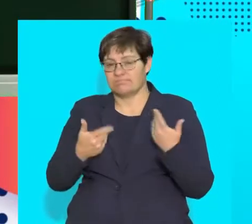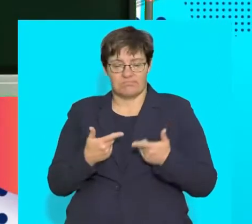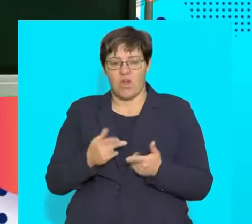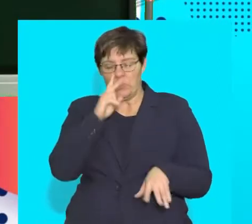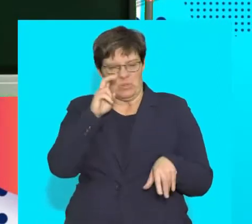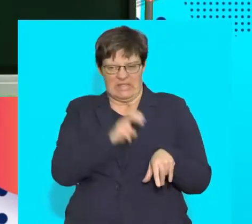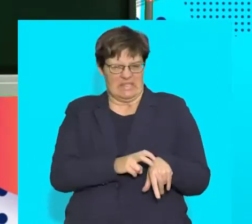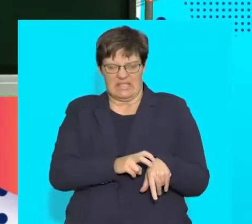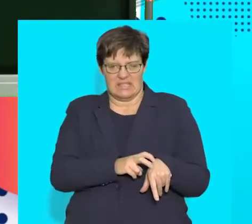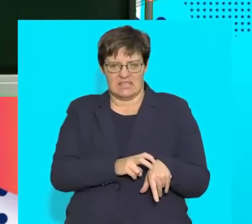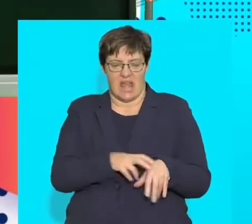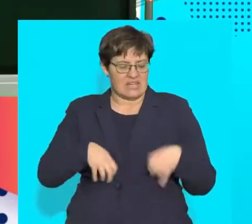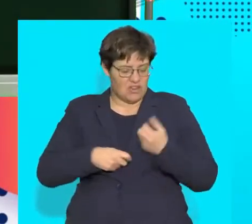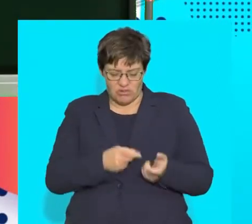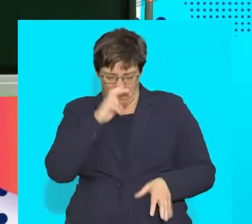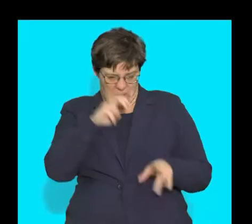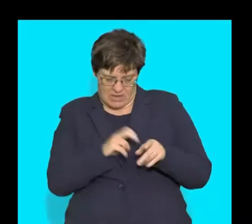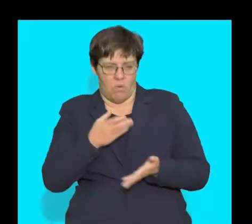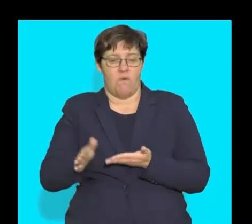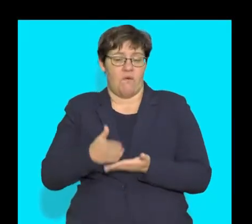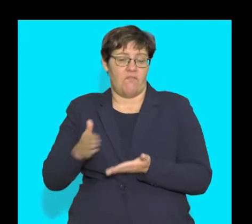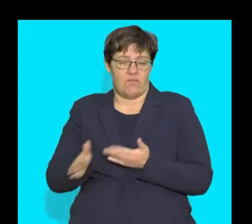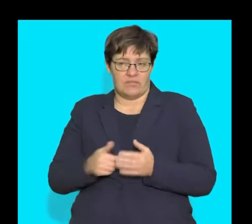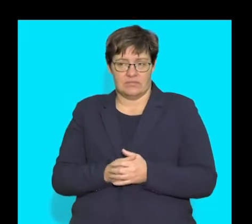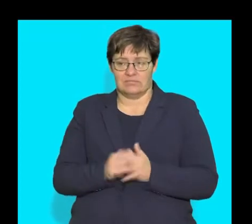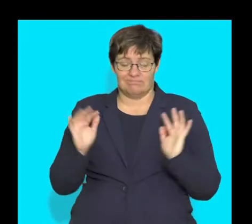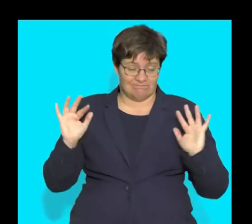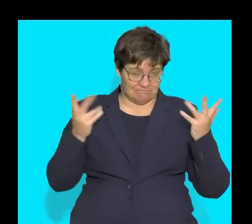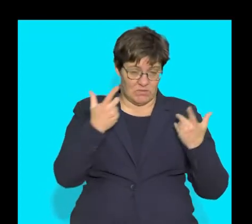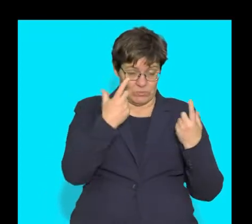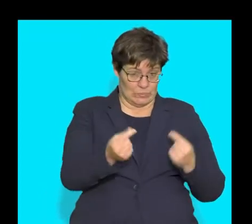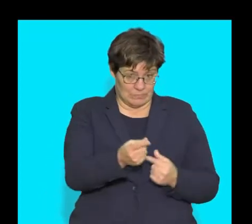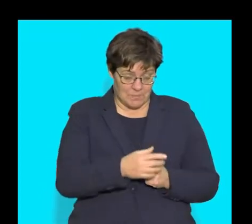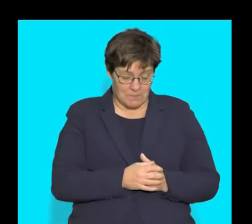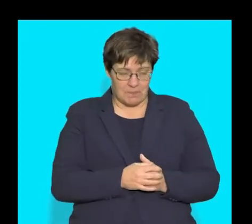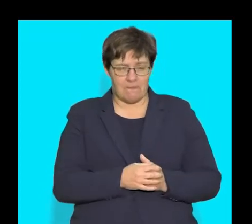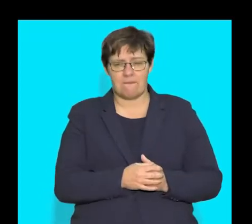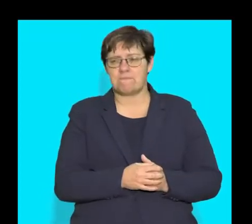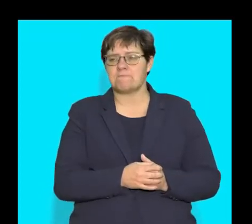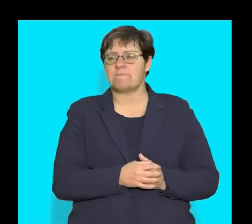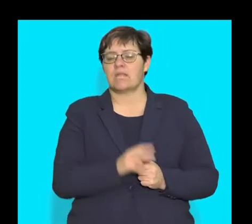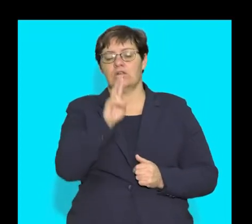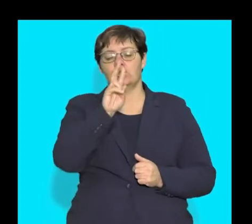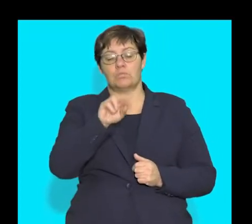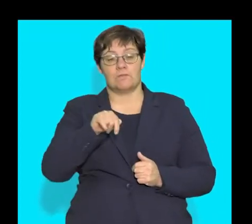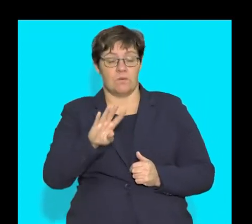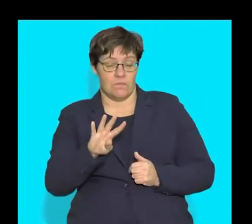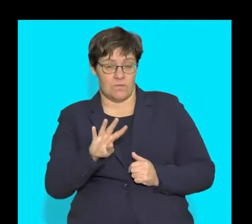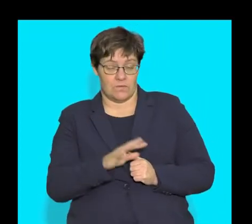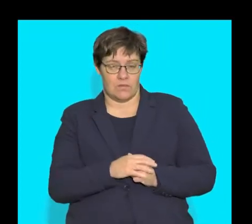required at the end of digestion. Well done if you were able to get that. Let's look at 2.4.